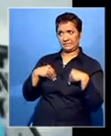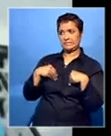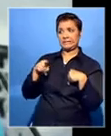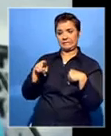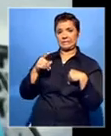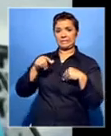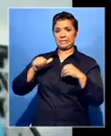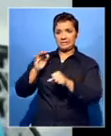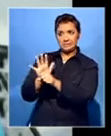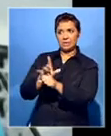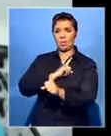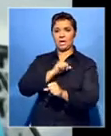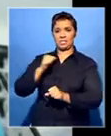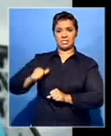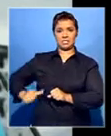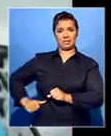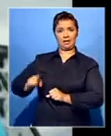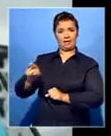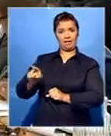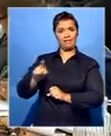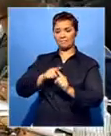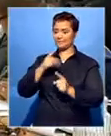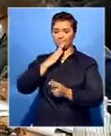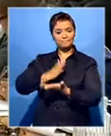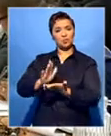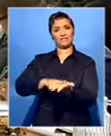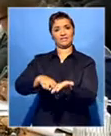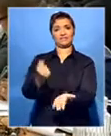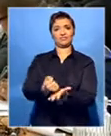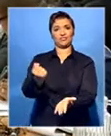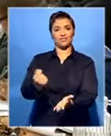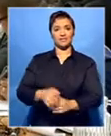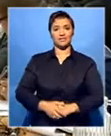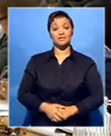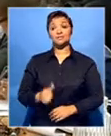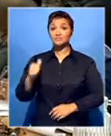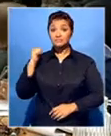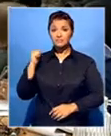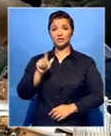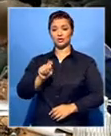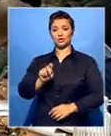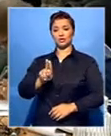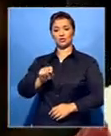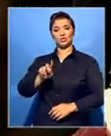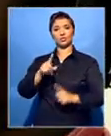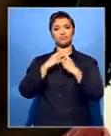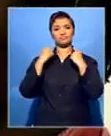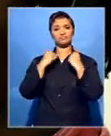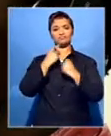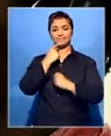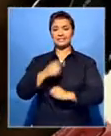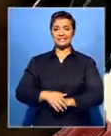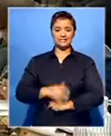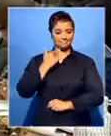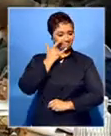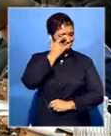refusing to allow His Holiness to visit. In a statement yesterday, Archbishop Emeritus Desmond Tutu said he was